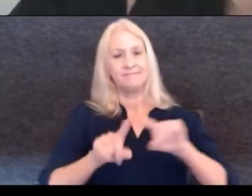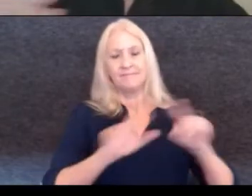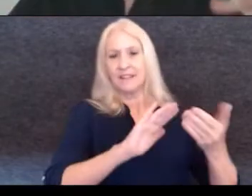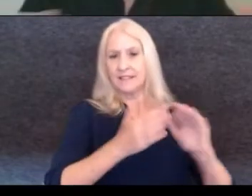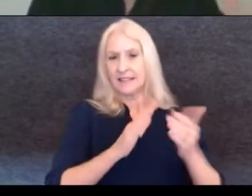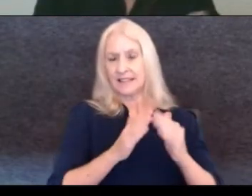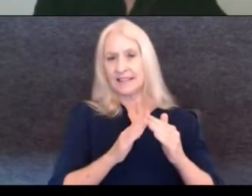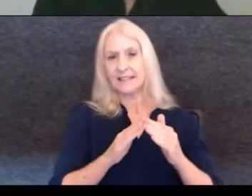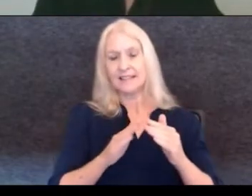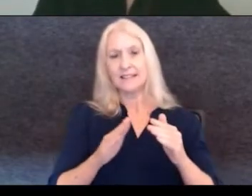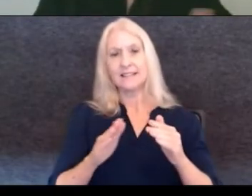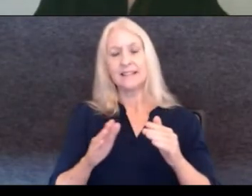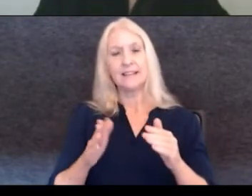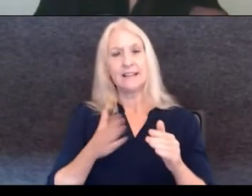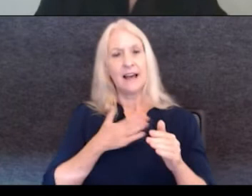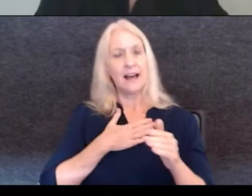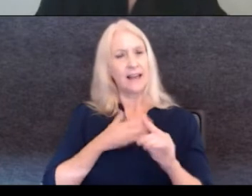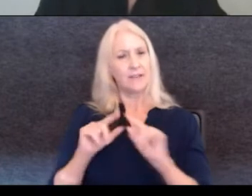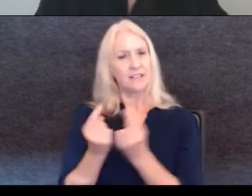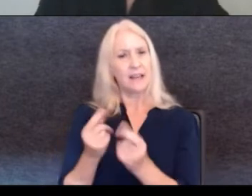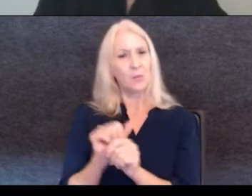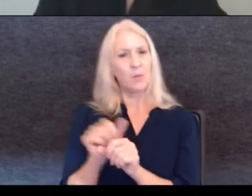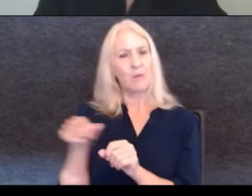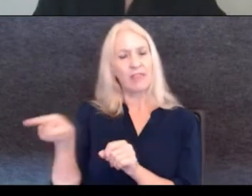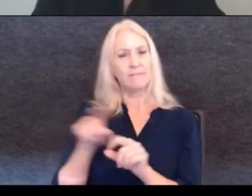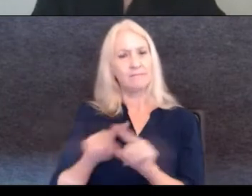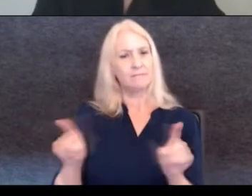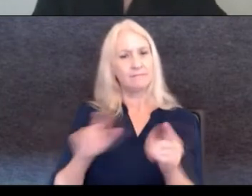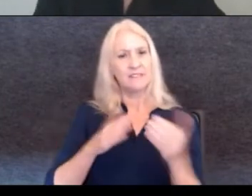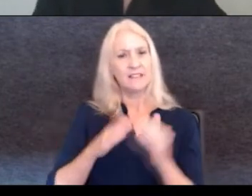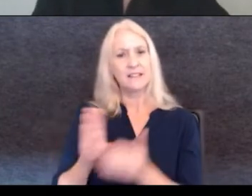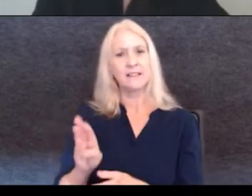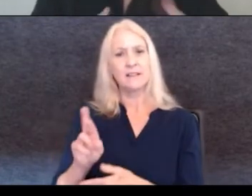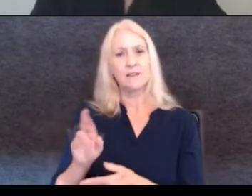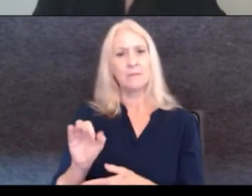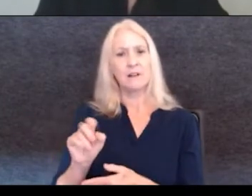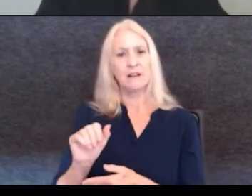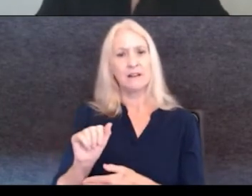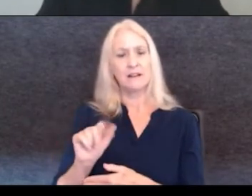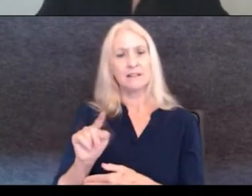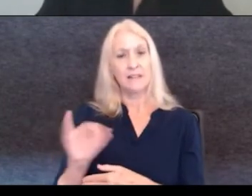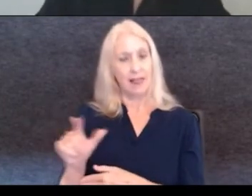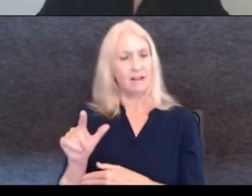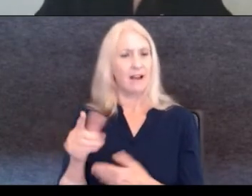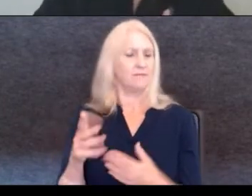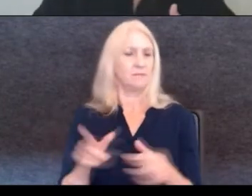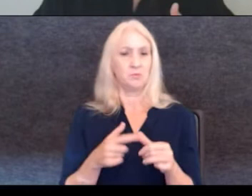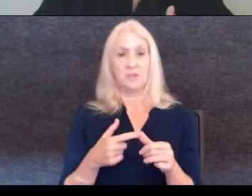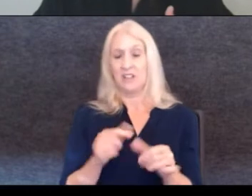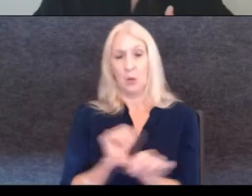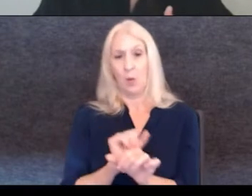team in different cities. So actually, I was already doing it. So I just kept doing it here.